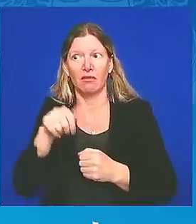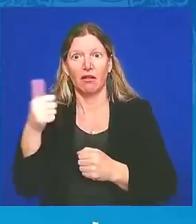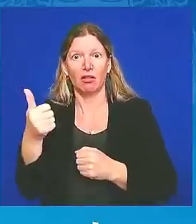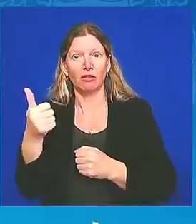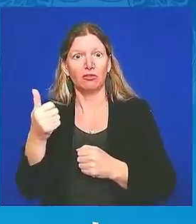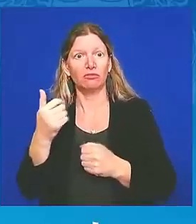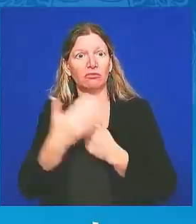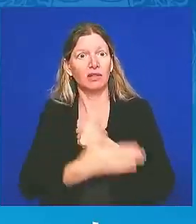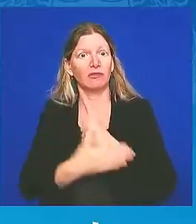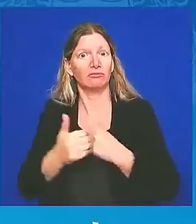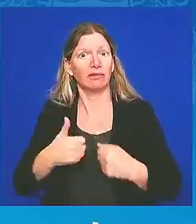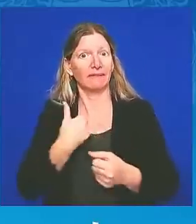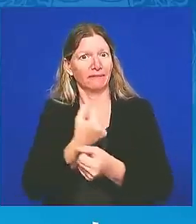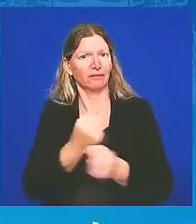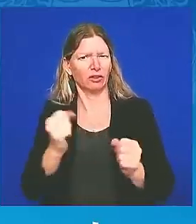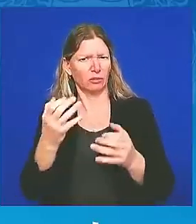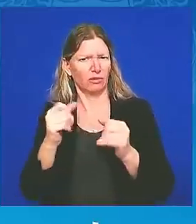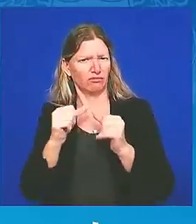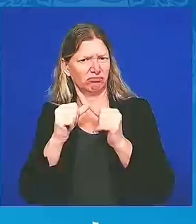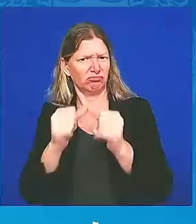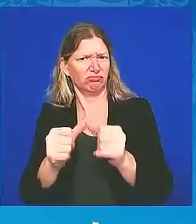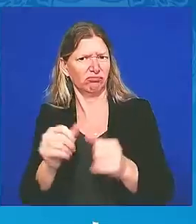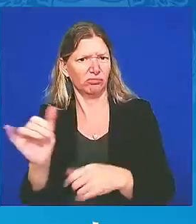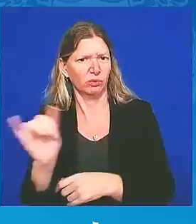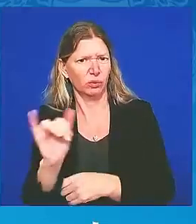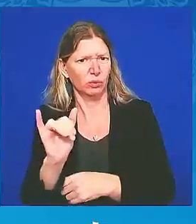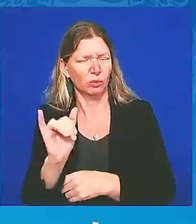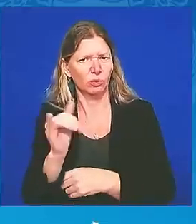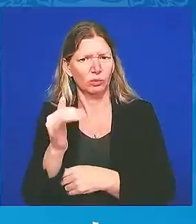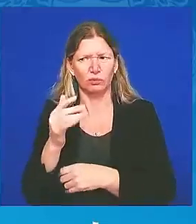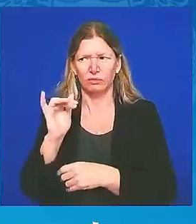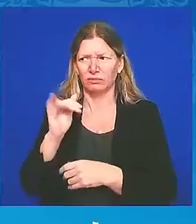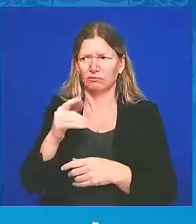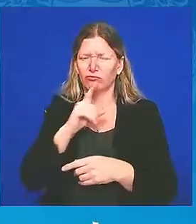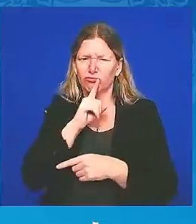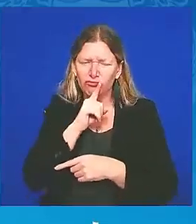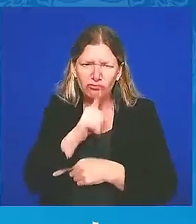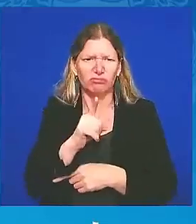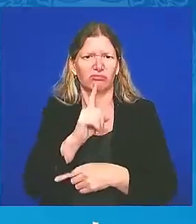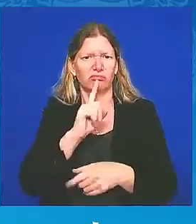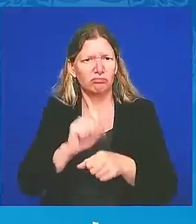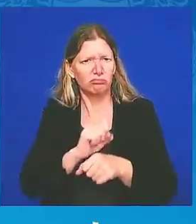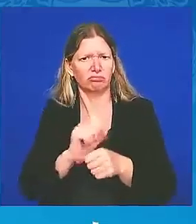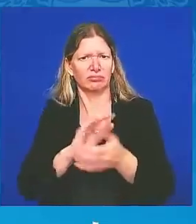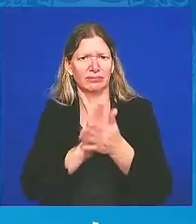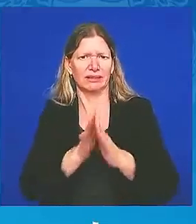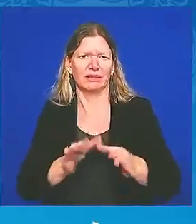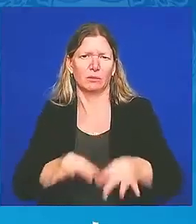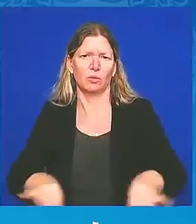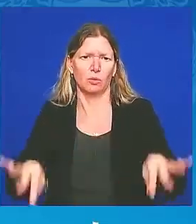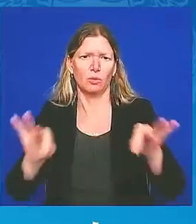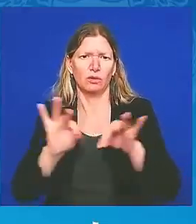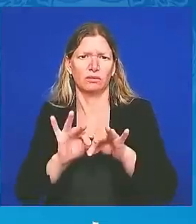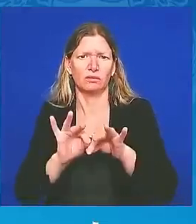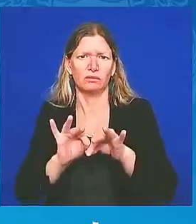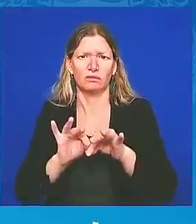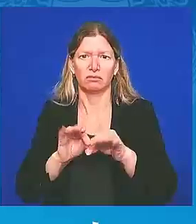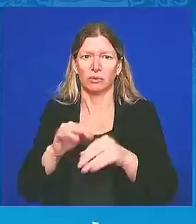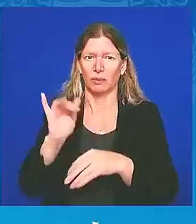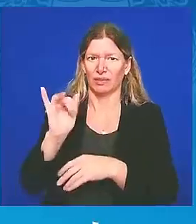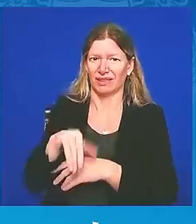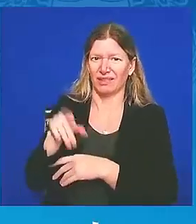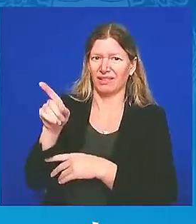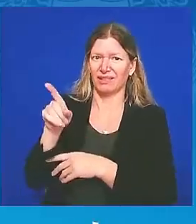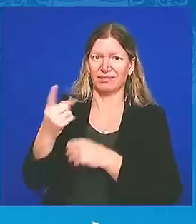real peace for us. So we need to keep sanctions against Russia strong, and we need to use the proceeds from